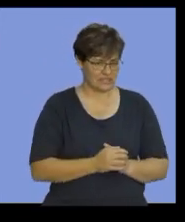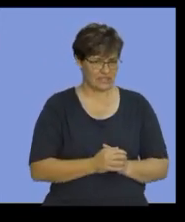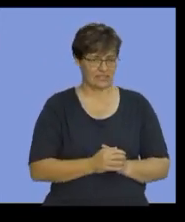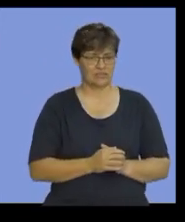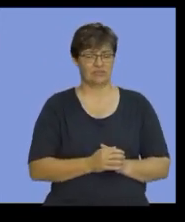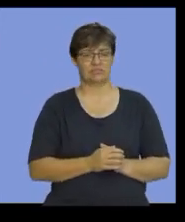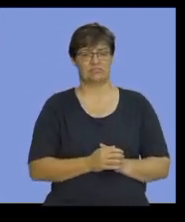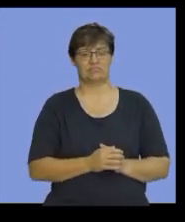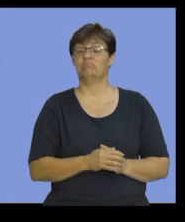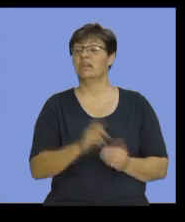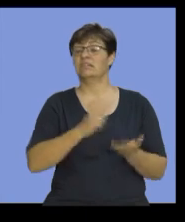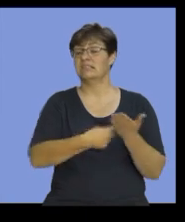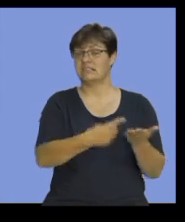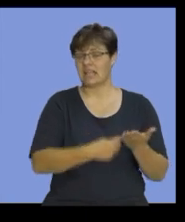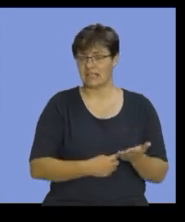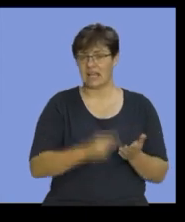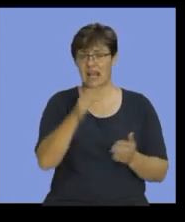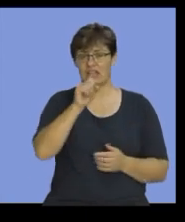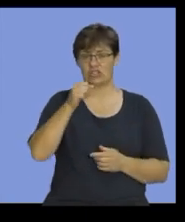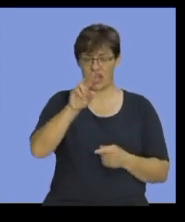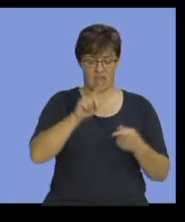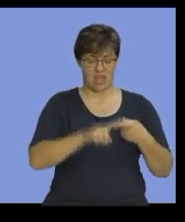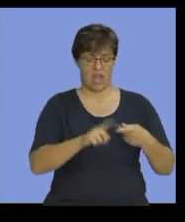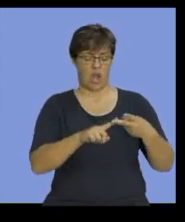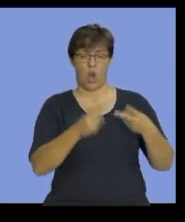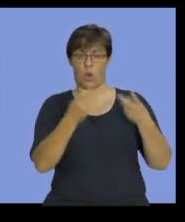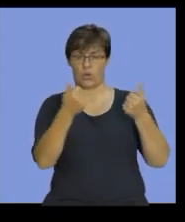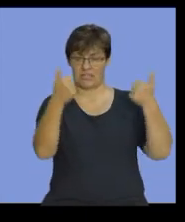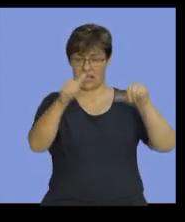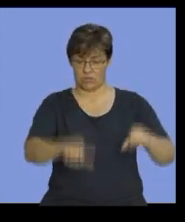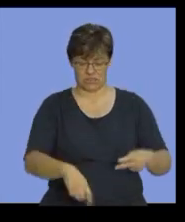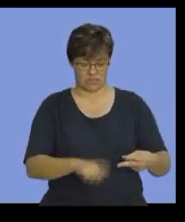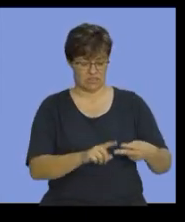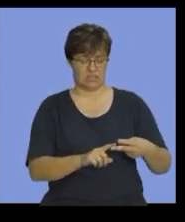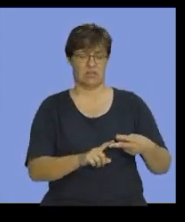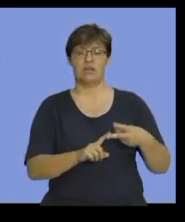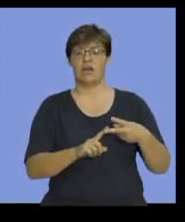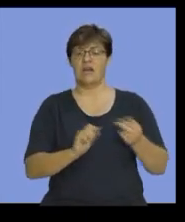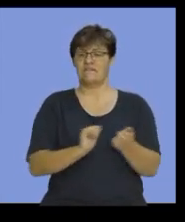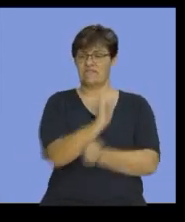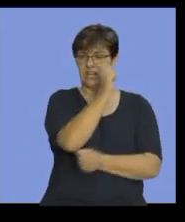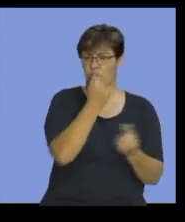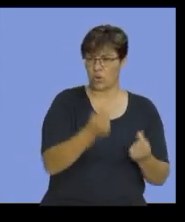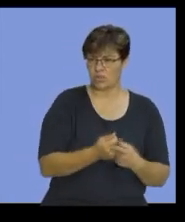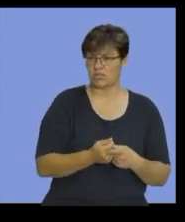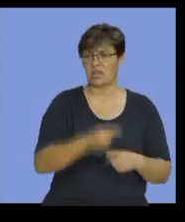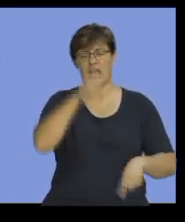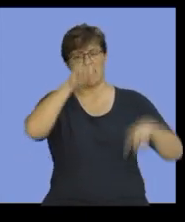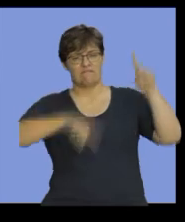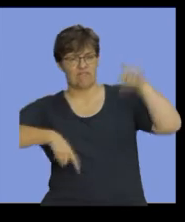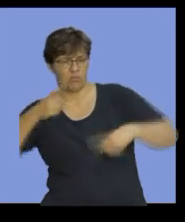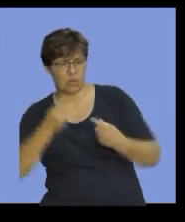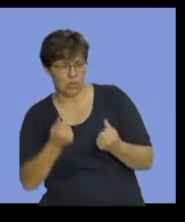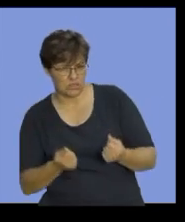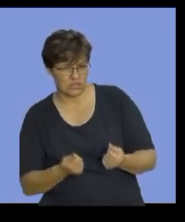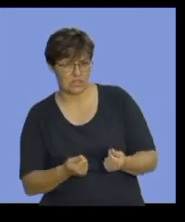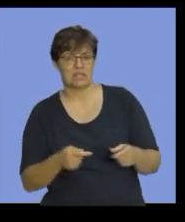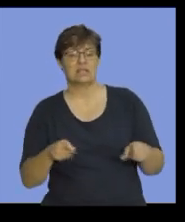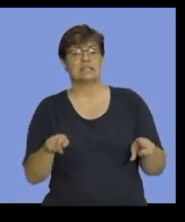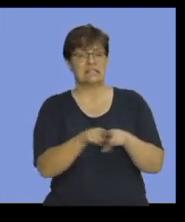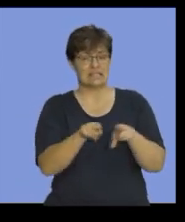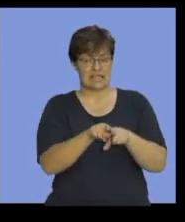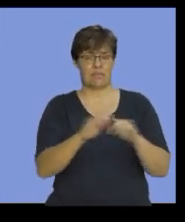today. We've spoken about the ledger and the cost accounts. We've spoken about fixed costs, variable costs, and